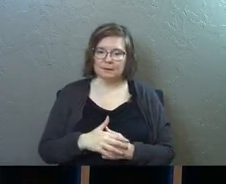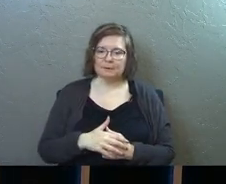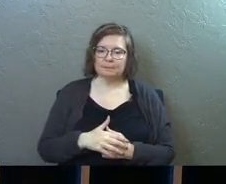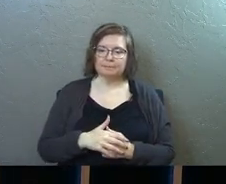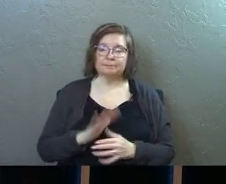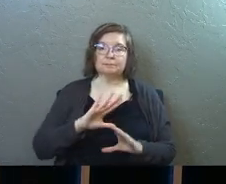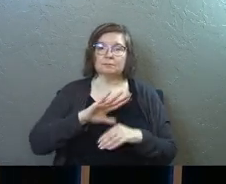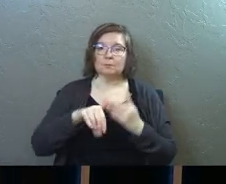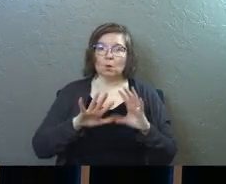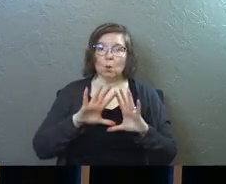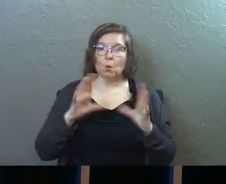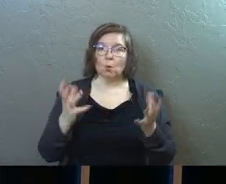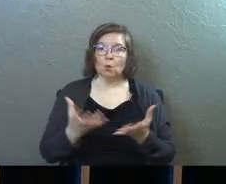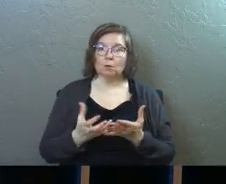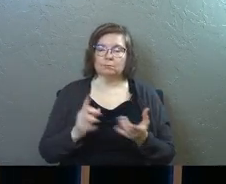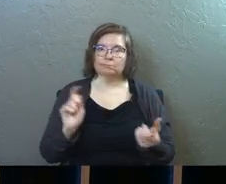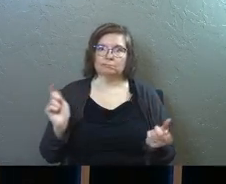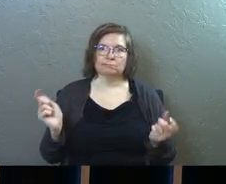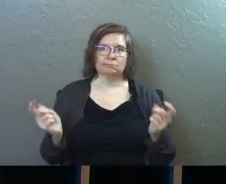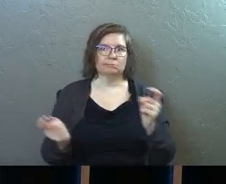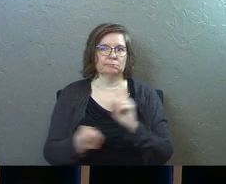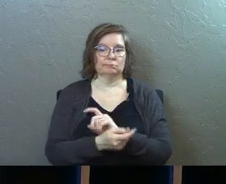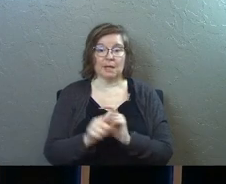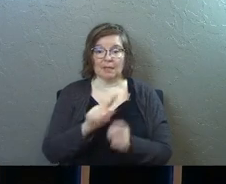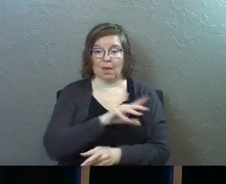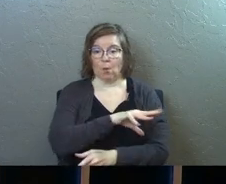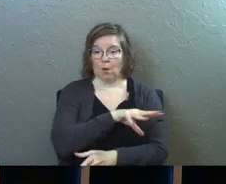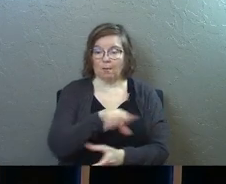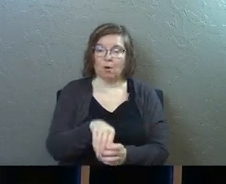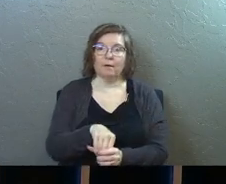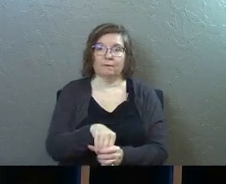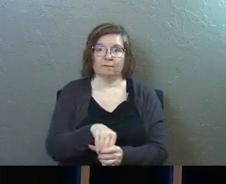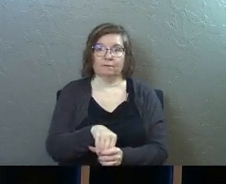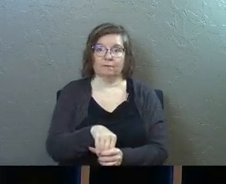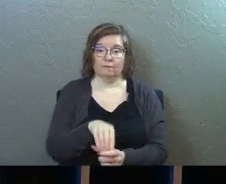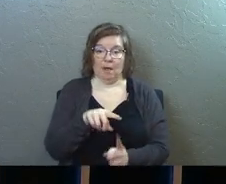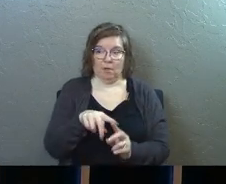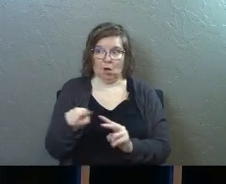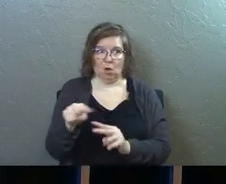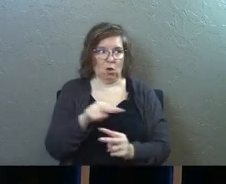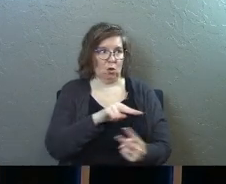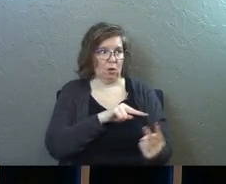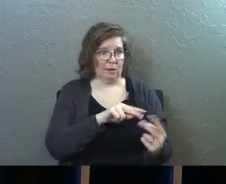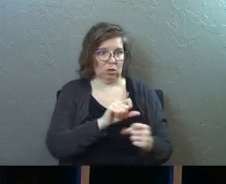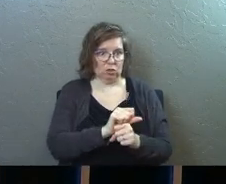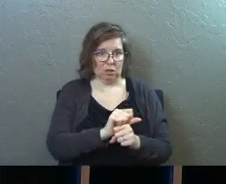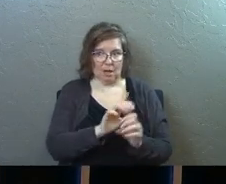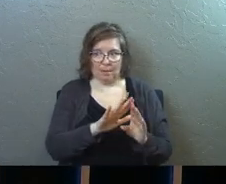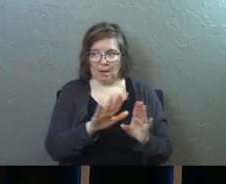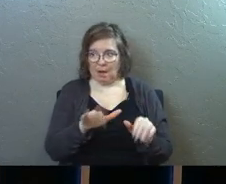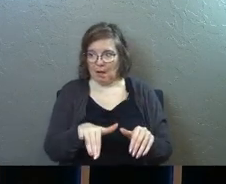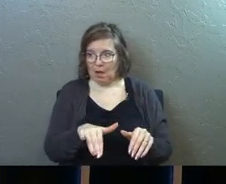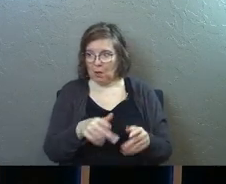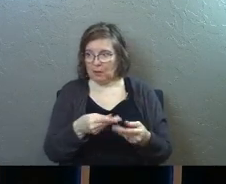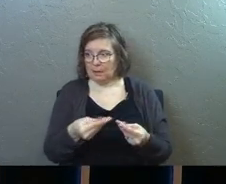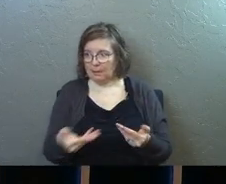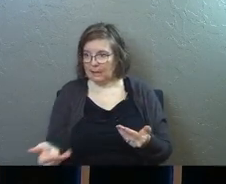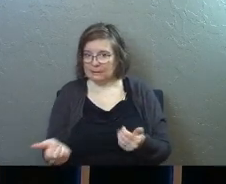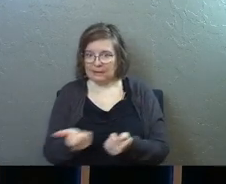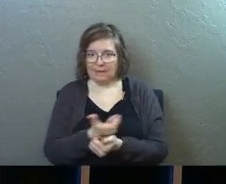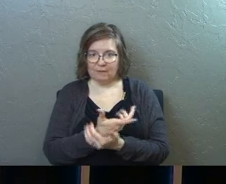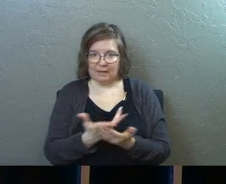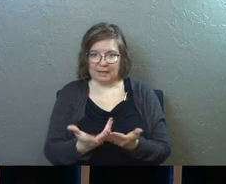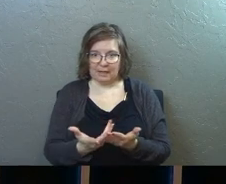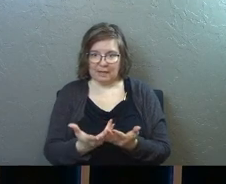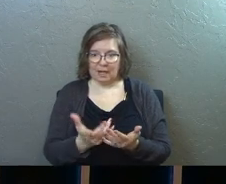the whole world had just changed and they were a part of it. And they're looking around at their jobs and their houses and their possessions and